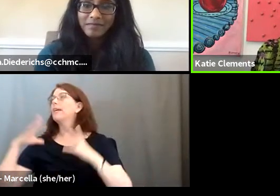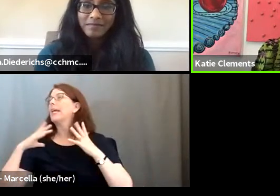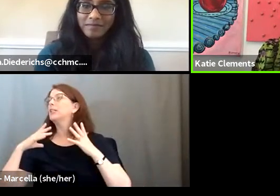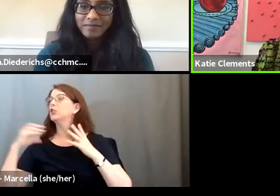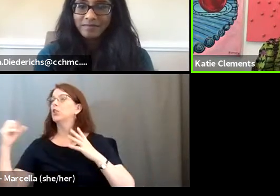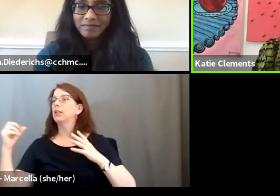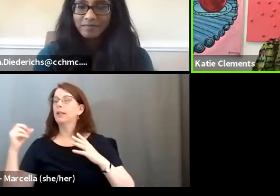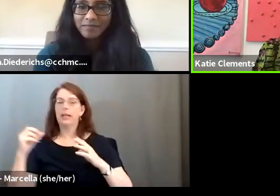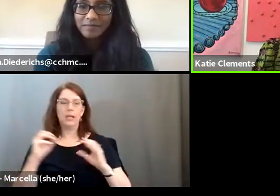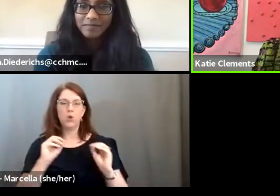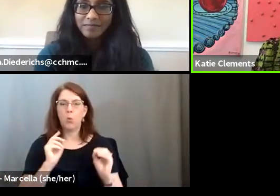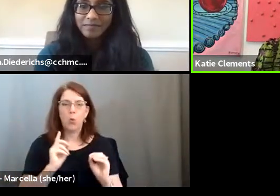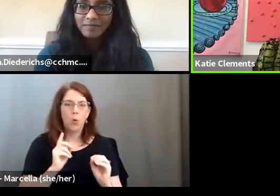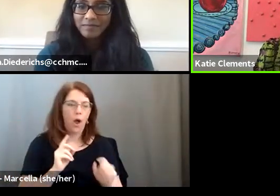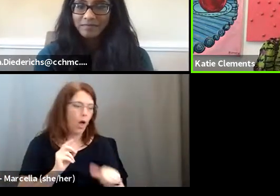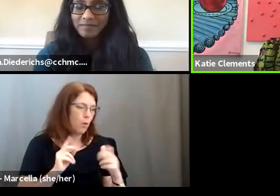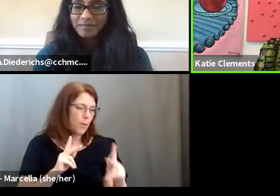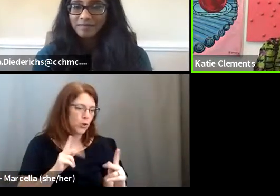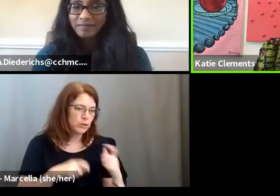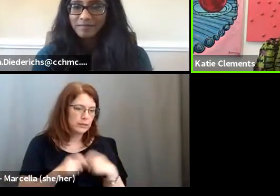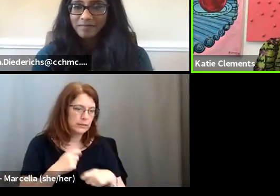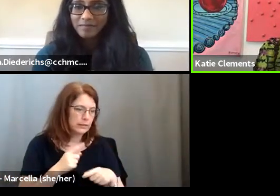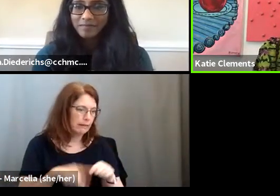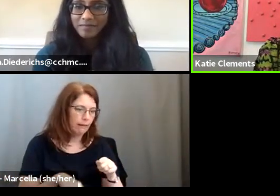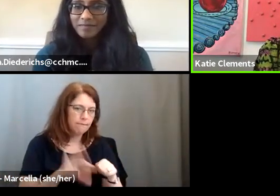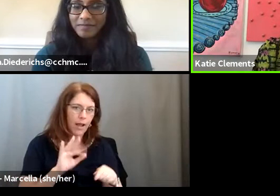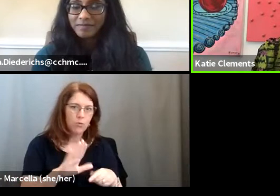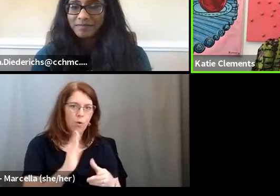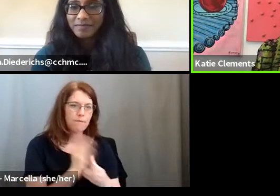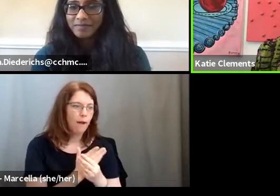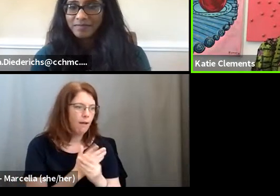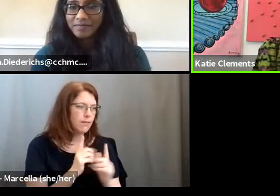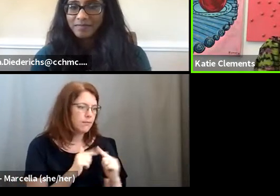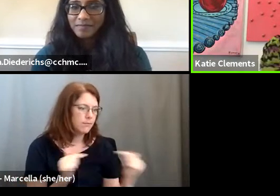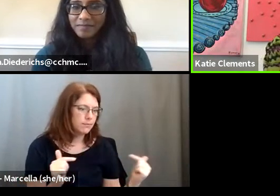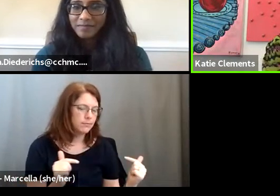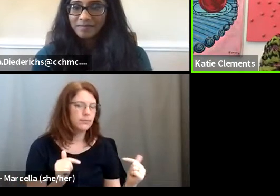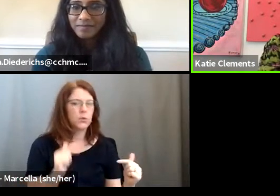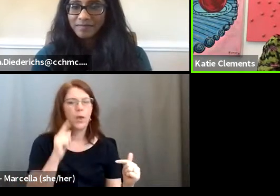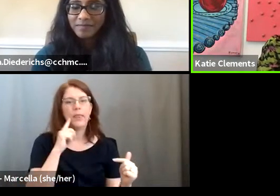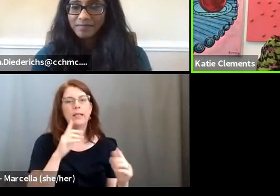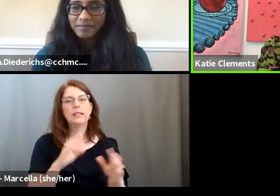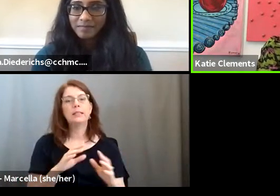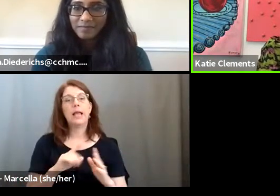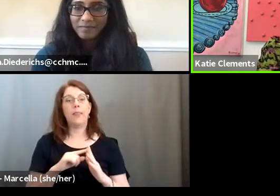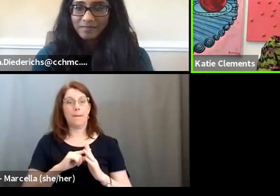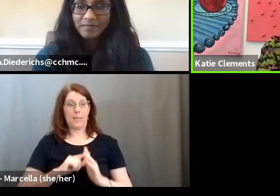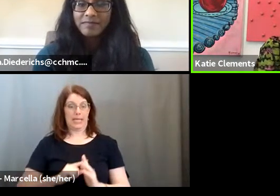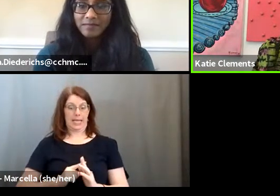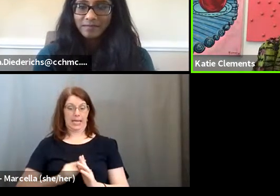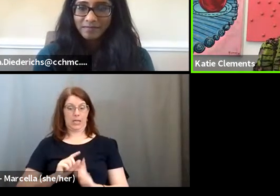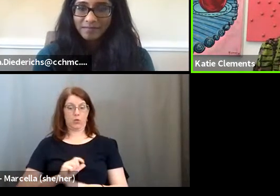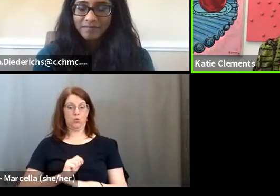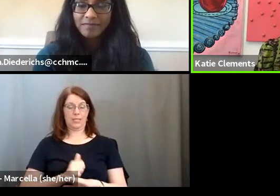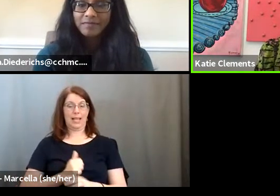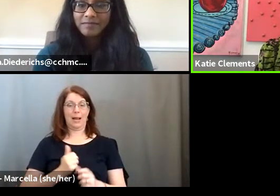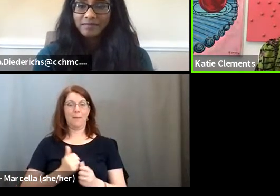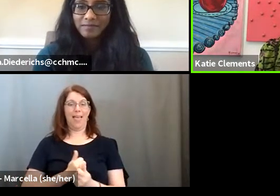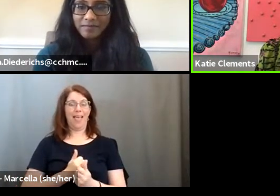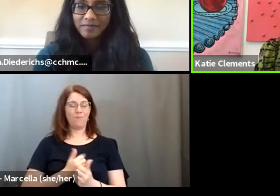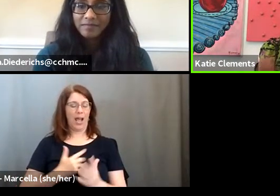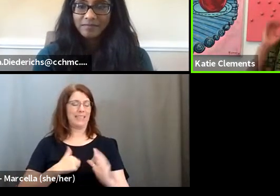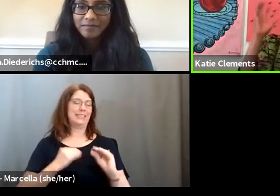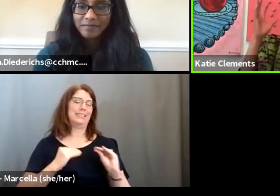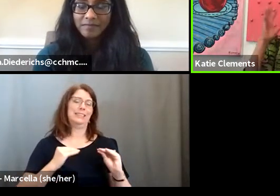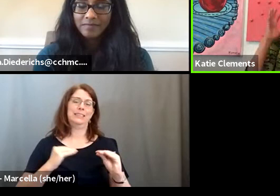nobody can find your files. I think knowing how to set stuff up right at the beginning has been invaluable where I try and teach that